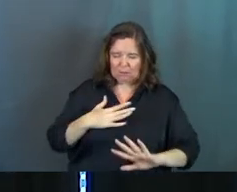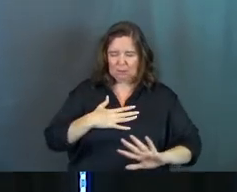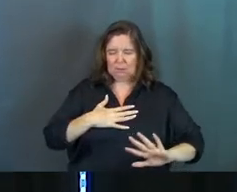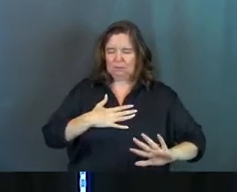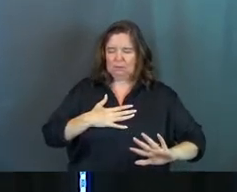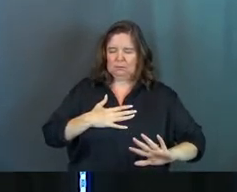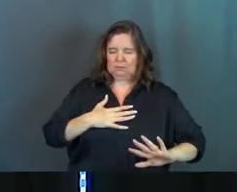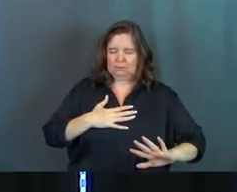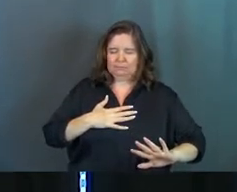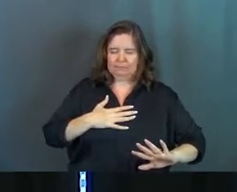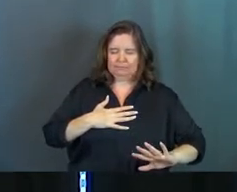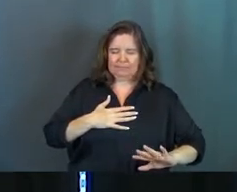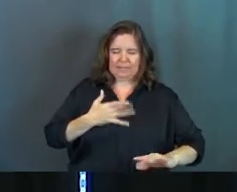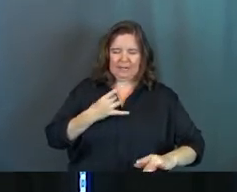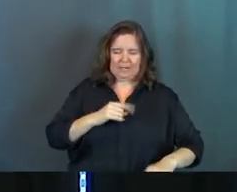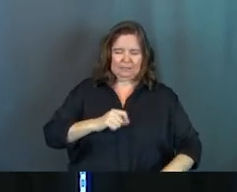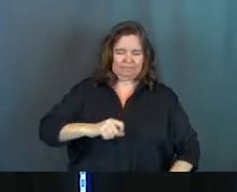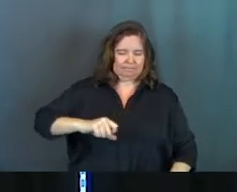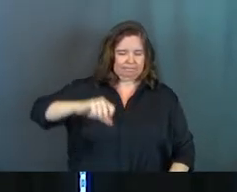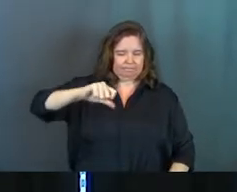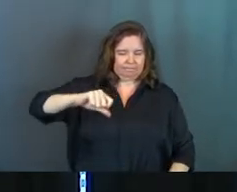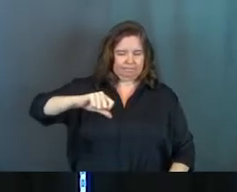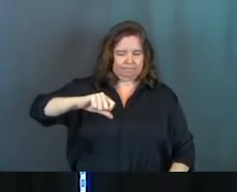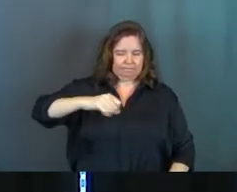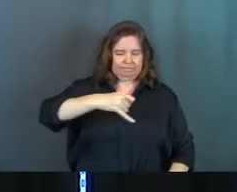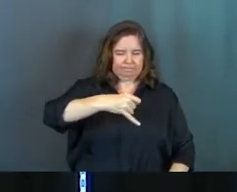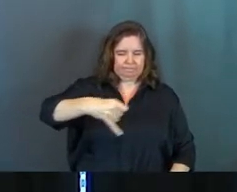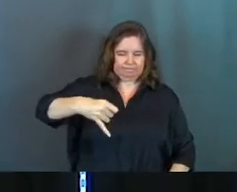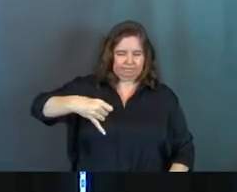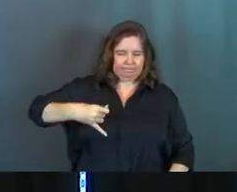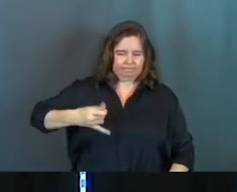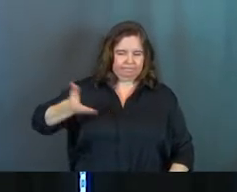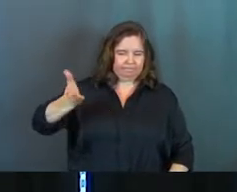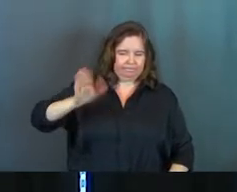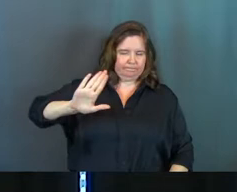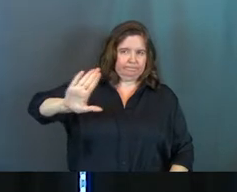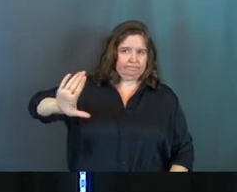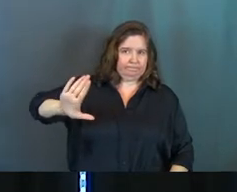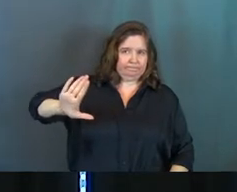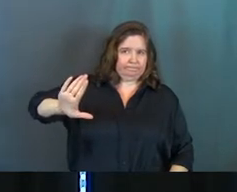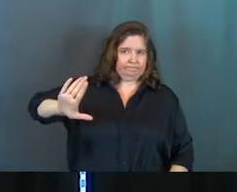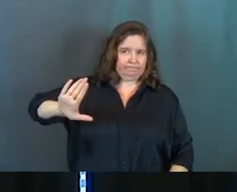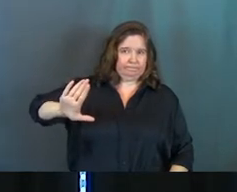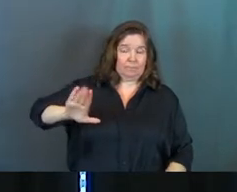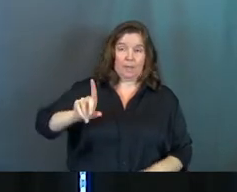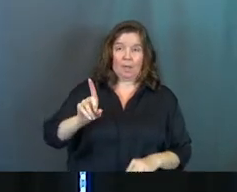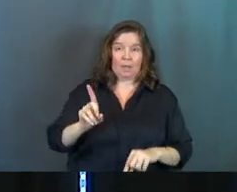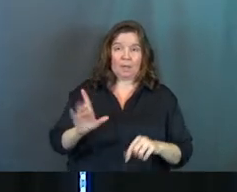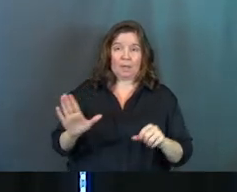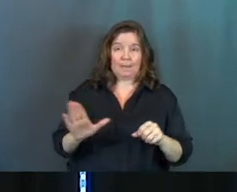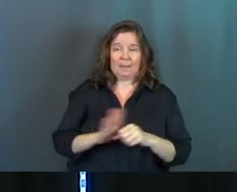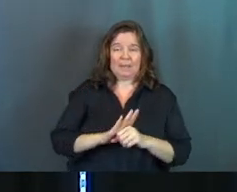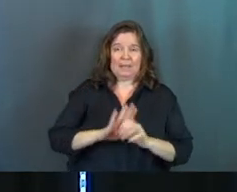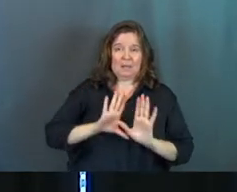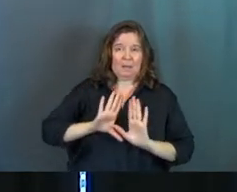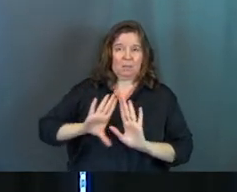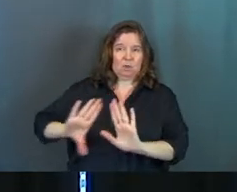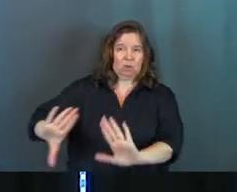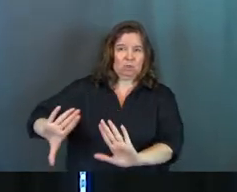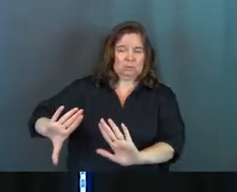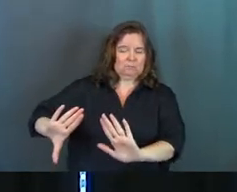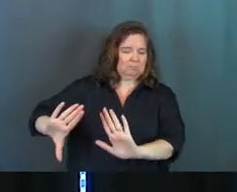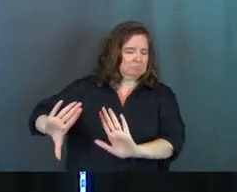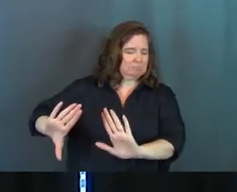oh man, they hurt me. I didn't like how this thing turned out. So you know what I did? I just shut the door, man. I completely pushed them